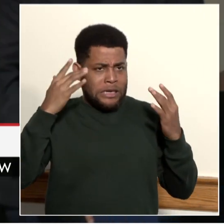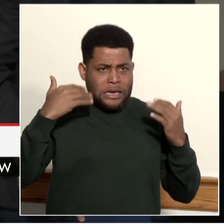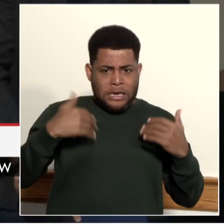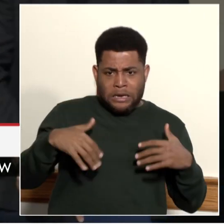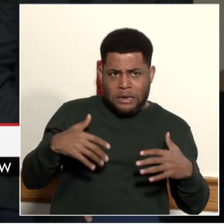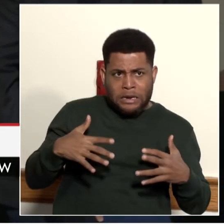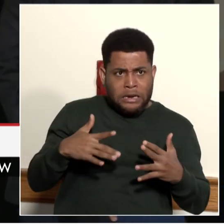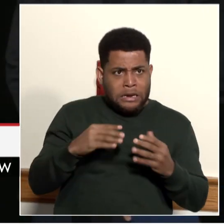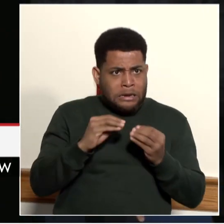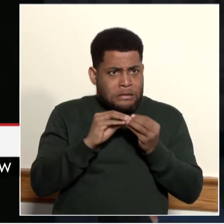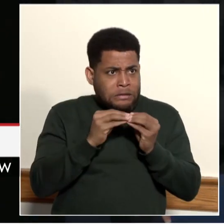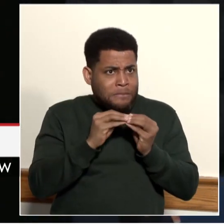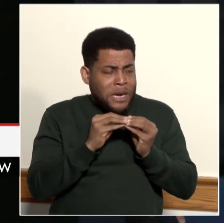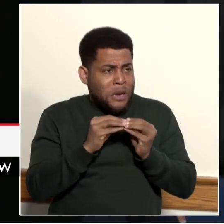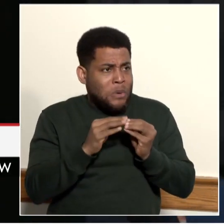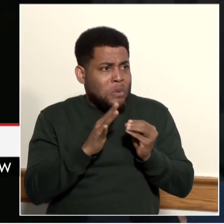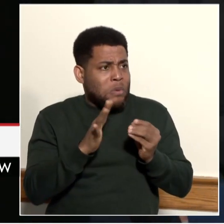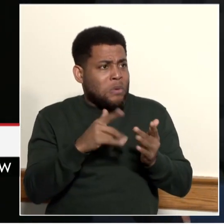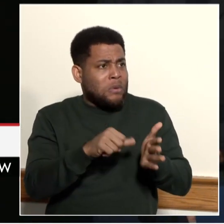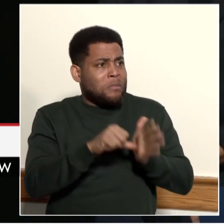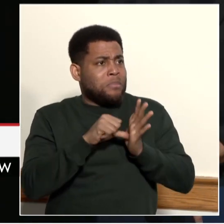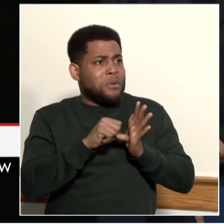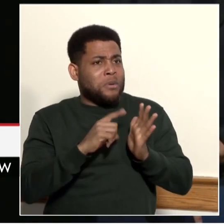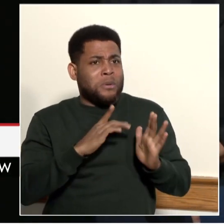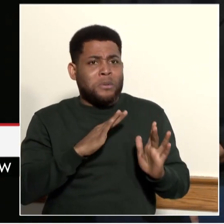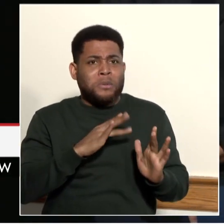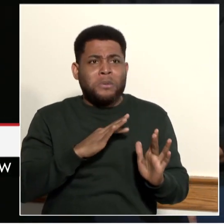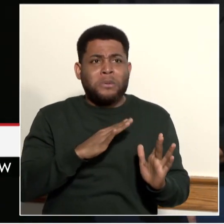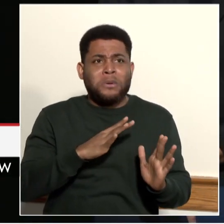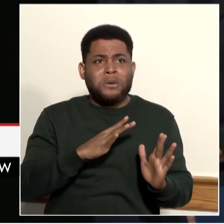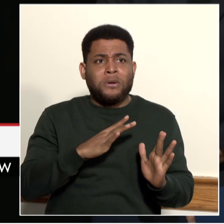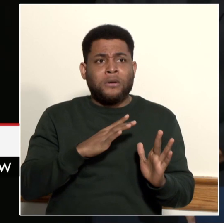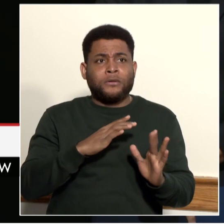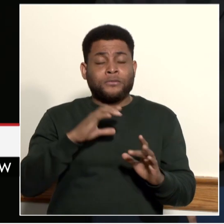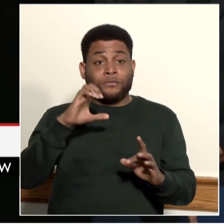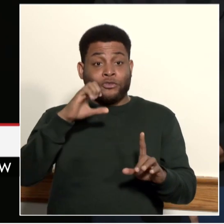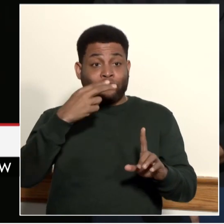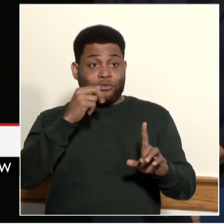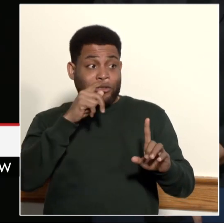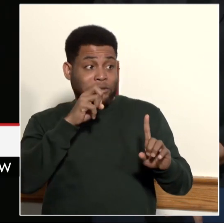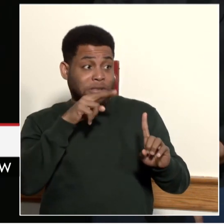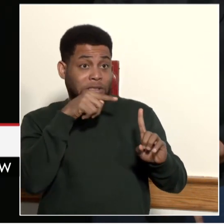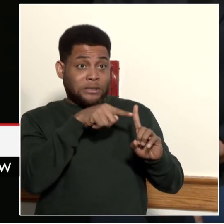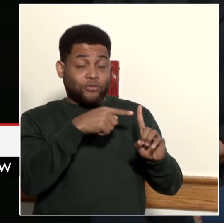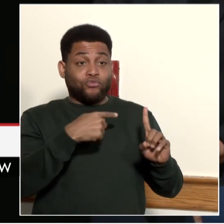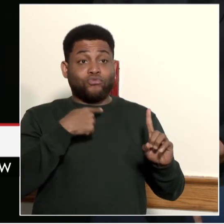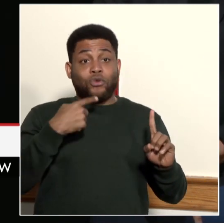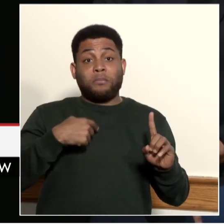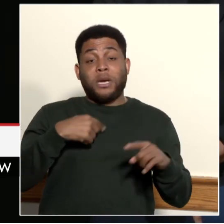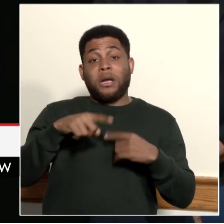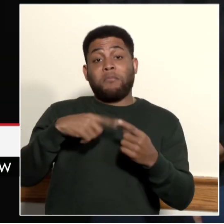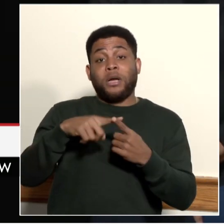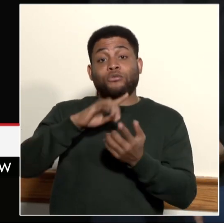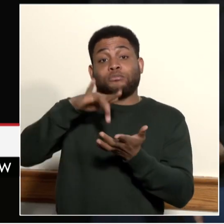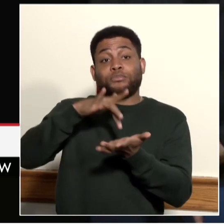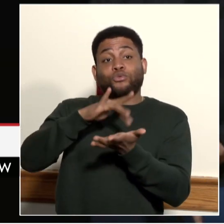The chancellor briefed me on your middle-of-the-year academic performance.